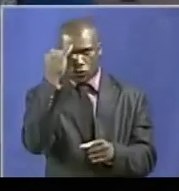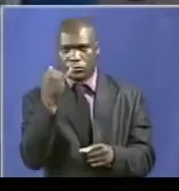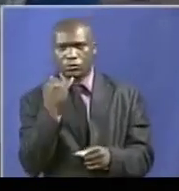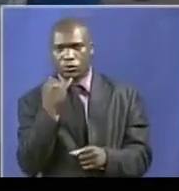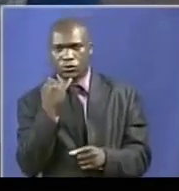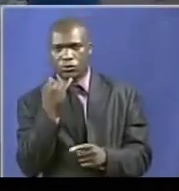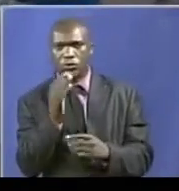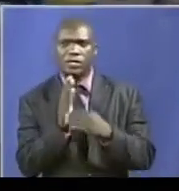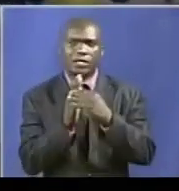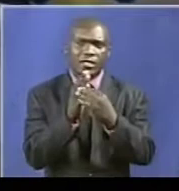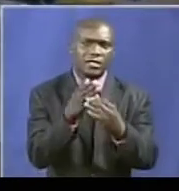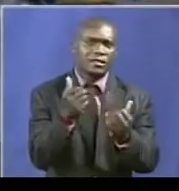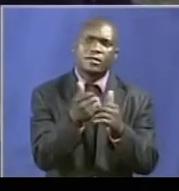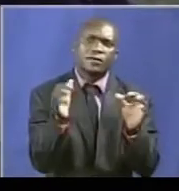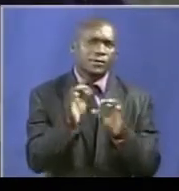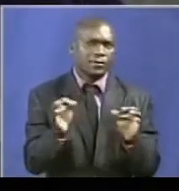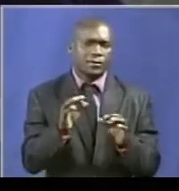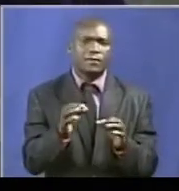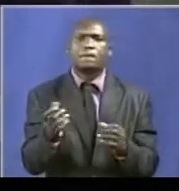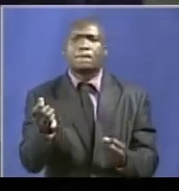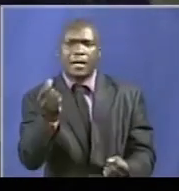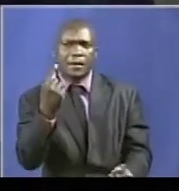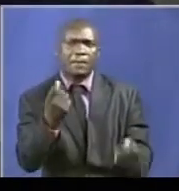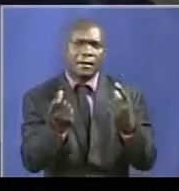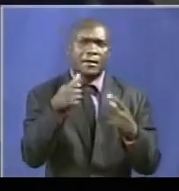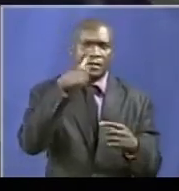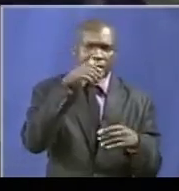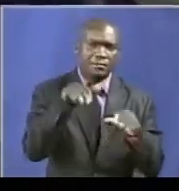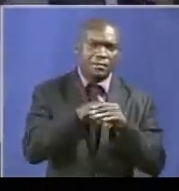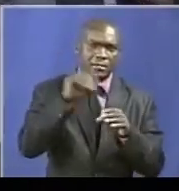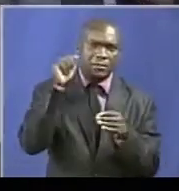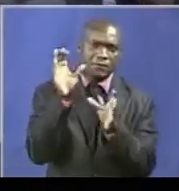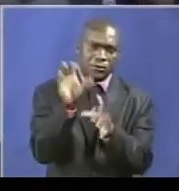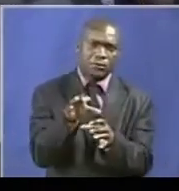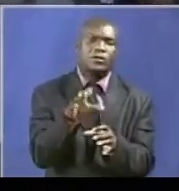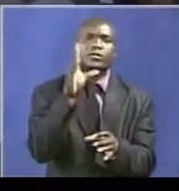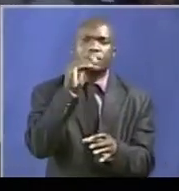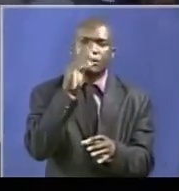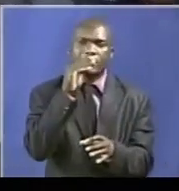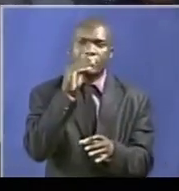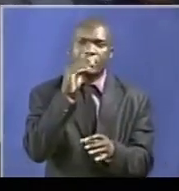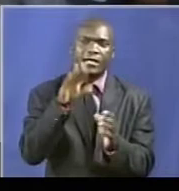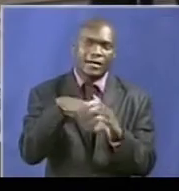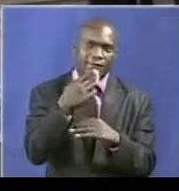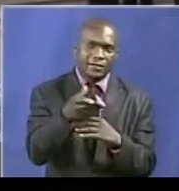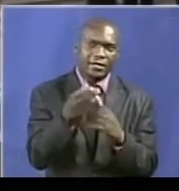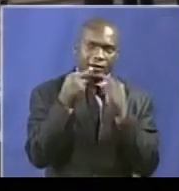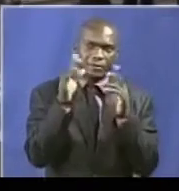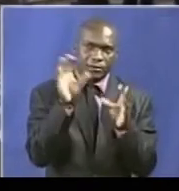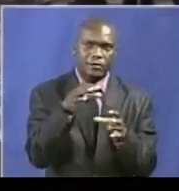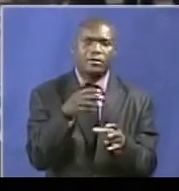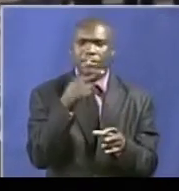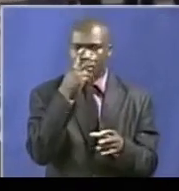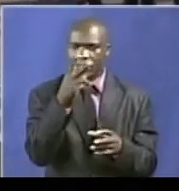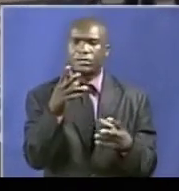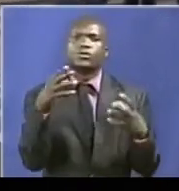-Kabalo, former top leadership of ZANU-PF said many Central Committee members when speaking to ZBC. I think all